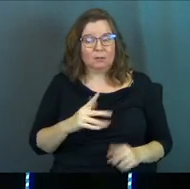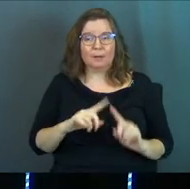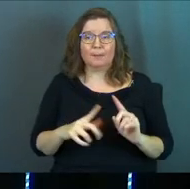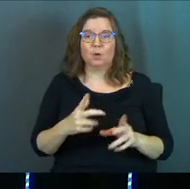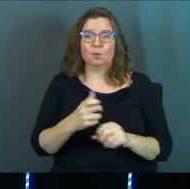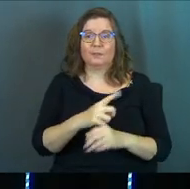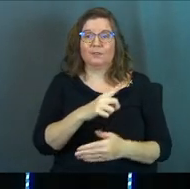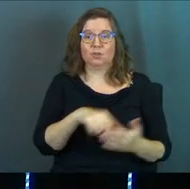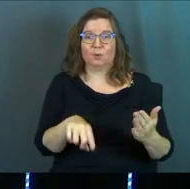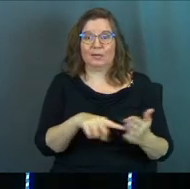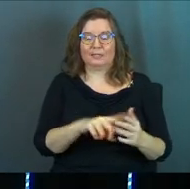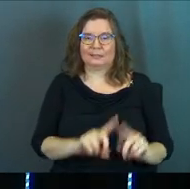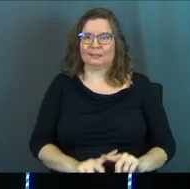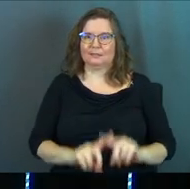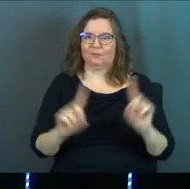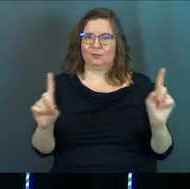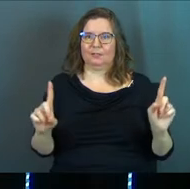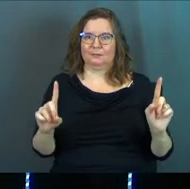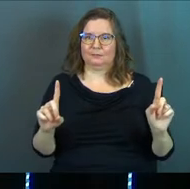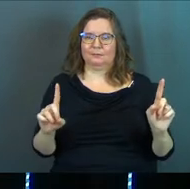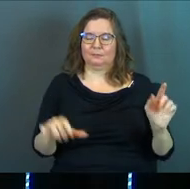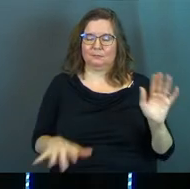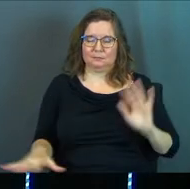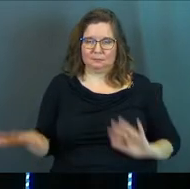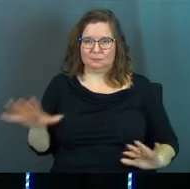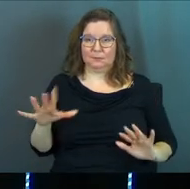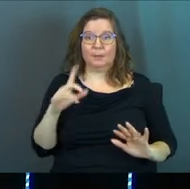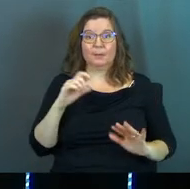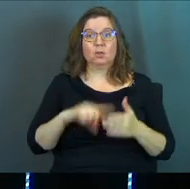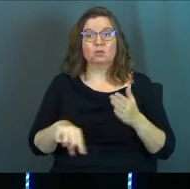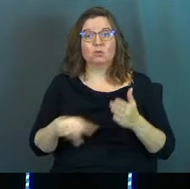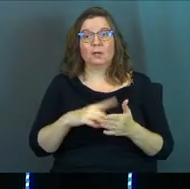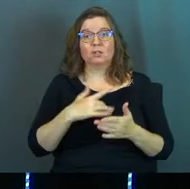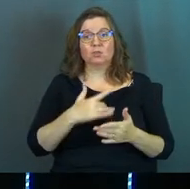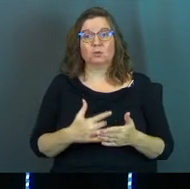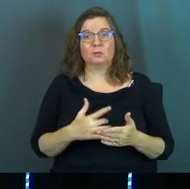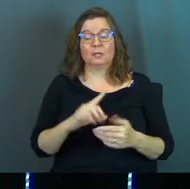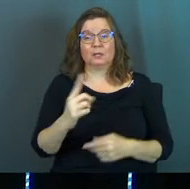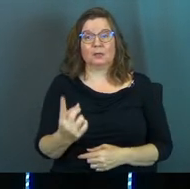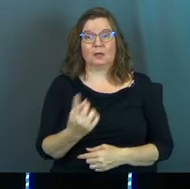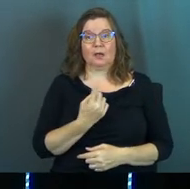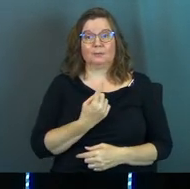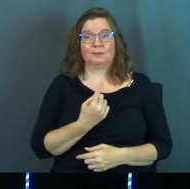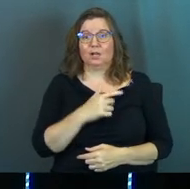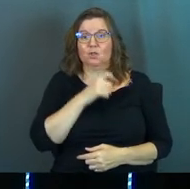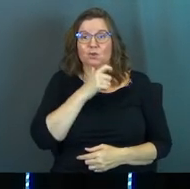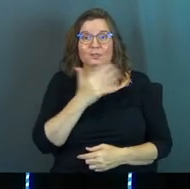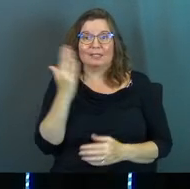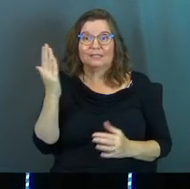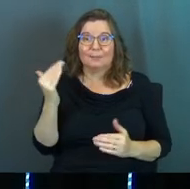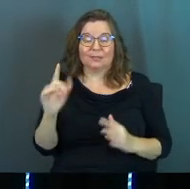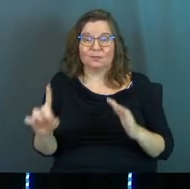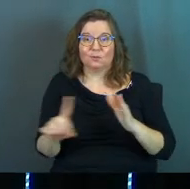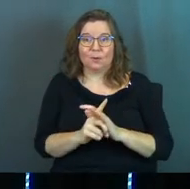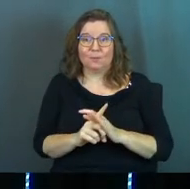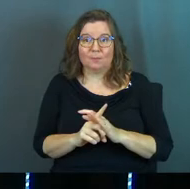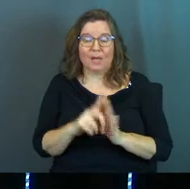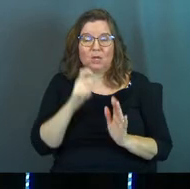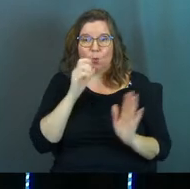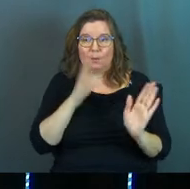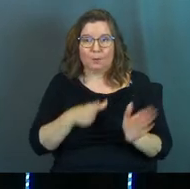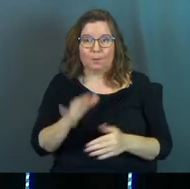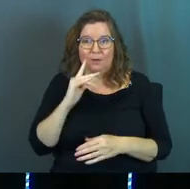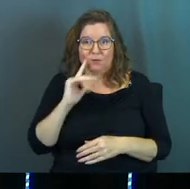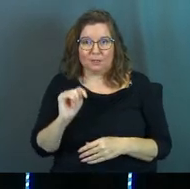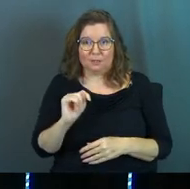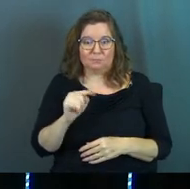But receiving correction is a whole other thing. because correction usually comes at you and you didn't expect it and you weren't